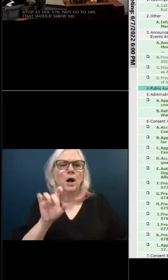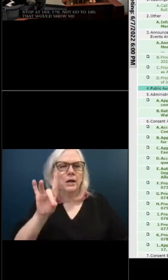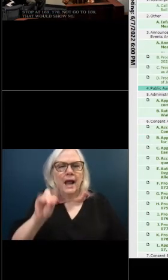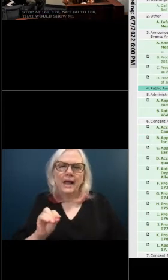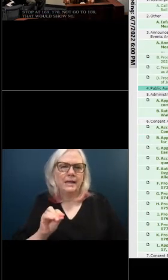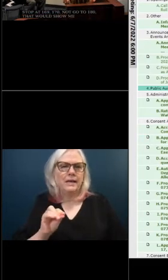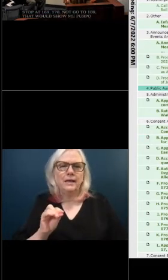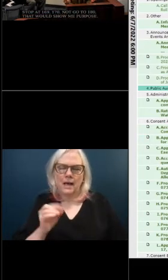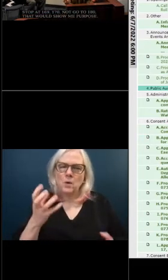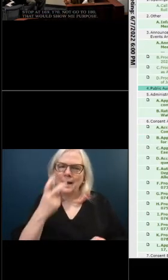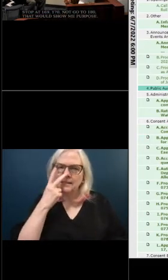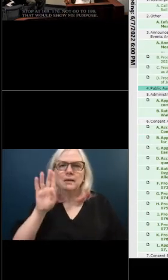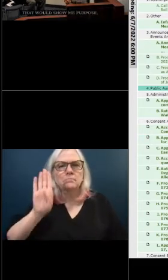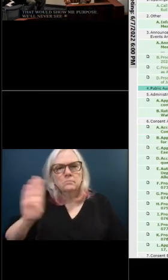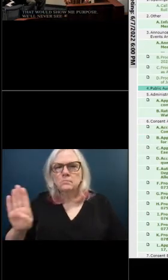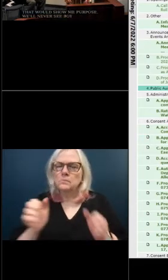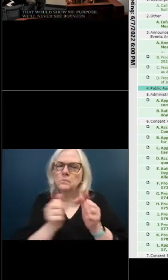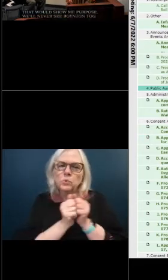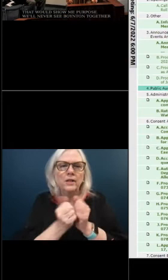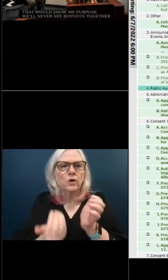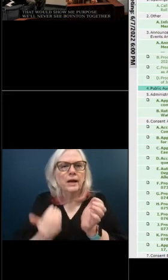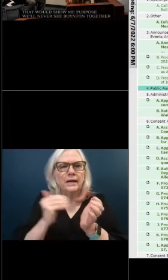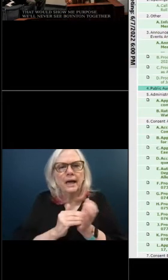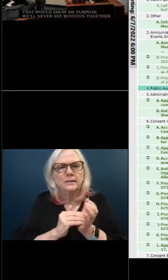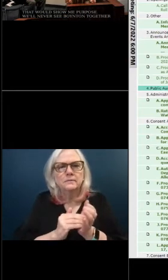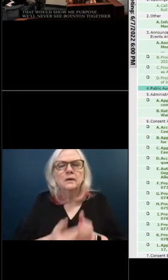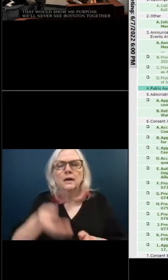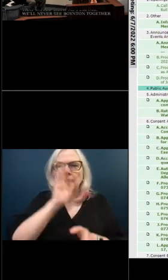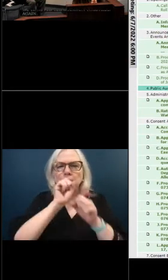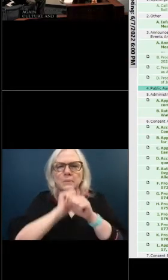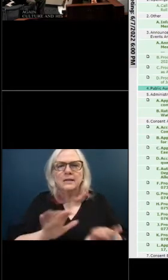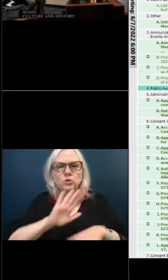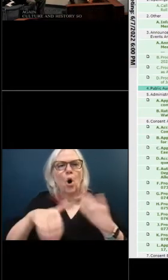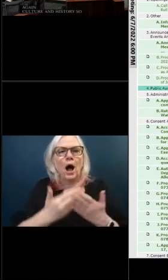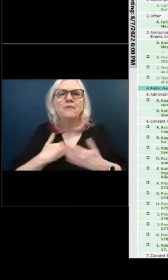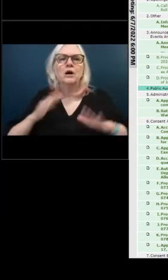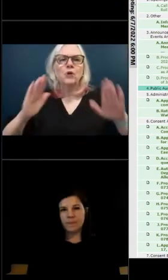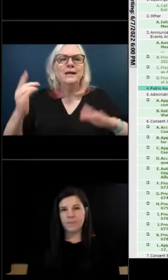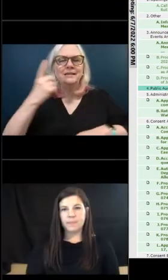Without knowing anything about it, you're like a tree without roots. You've got no fruit. God bless y'all. Have a great day. Enjoy.